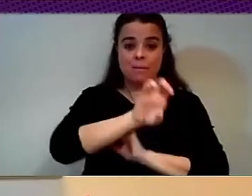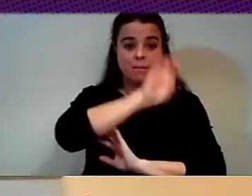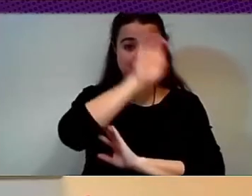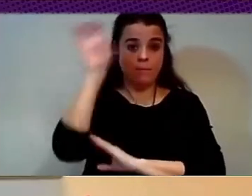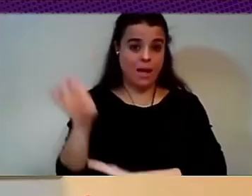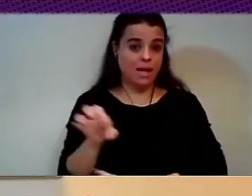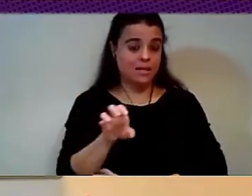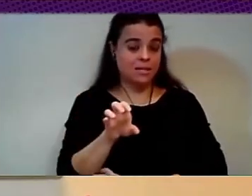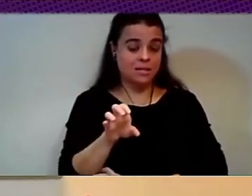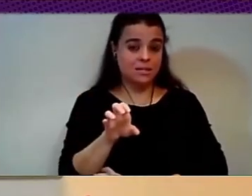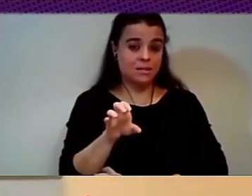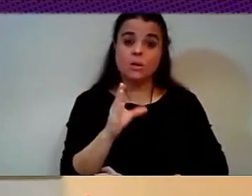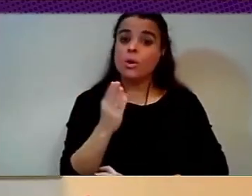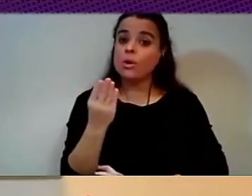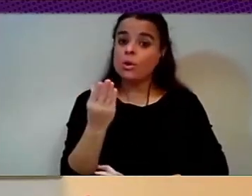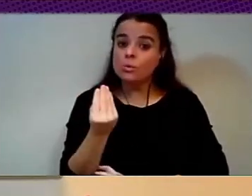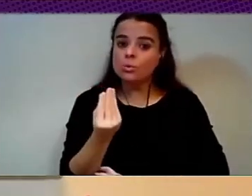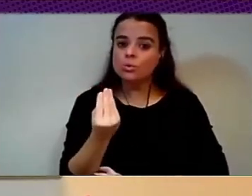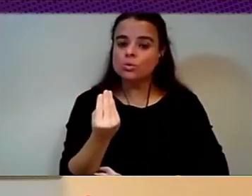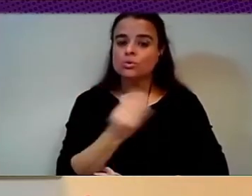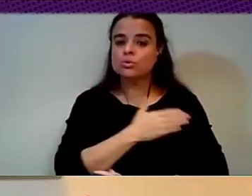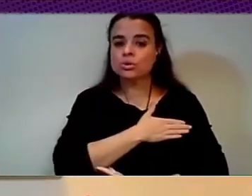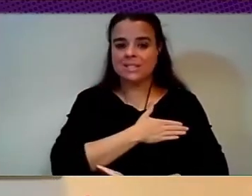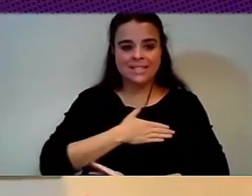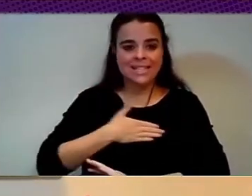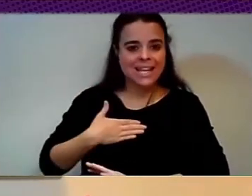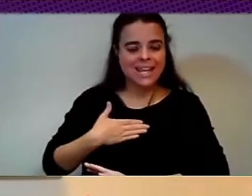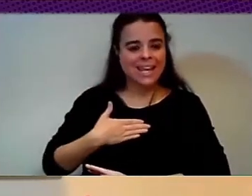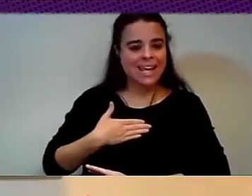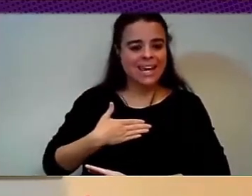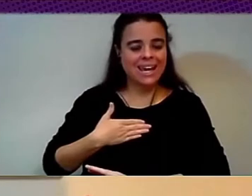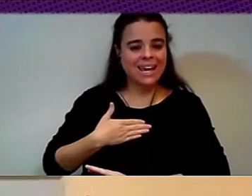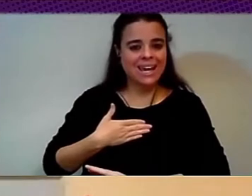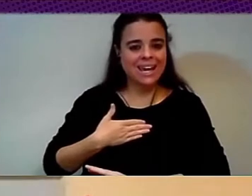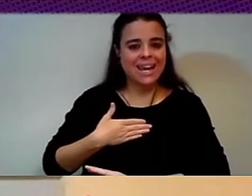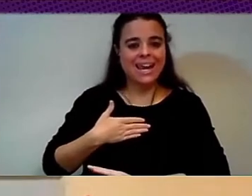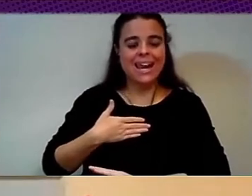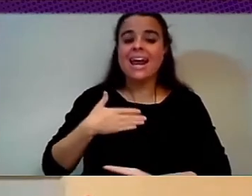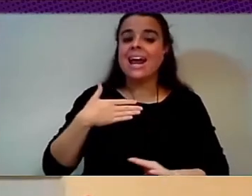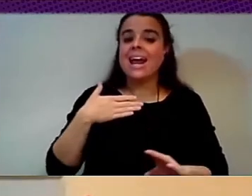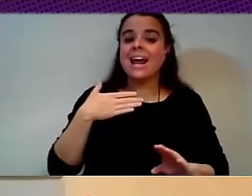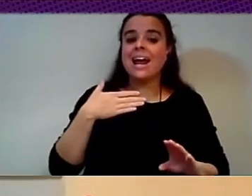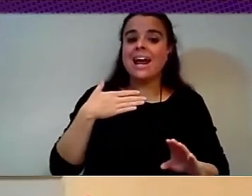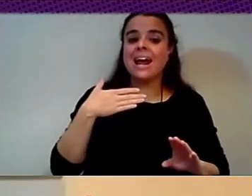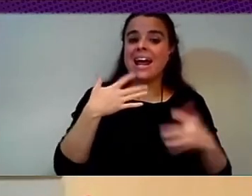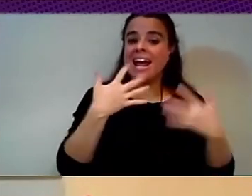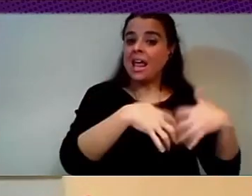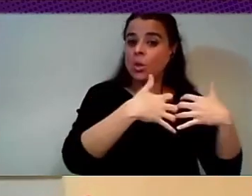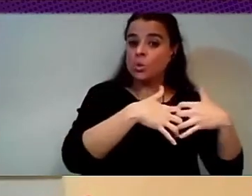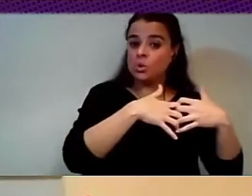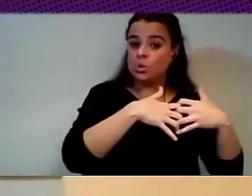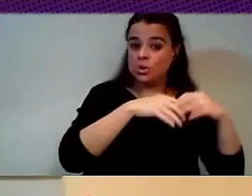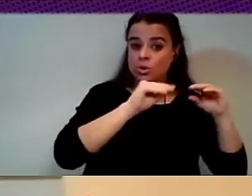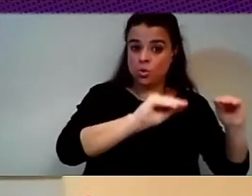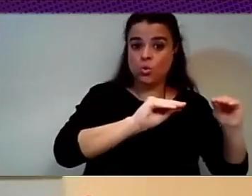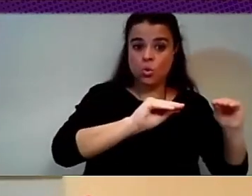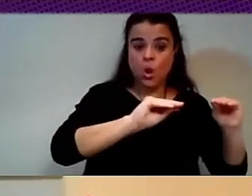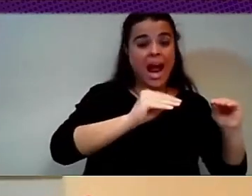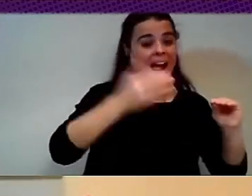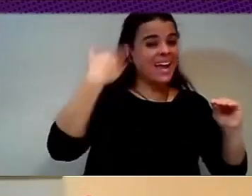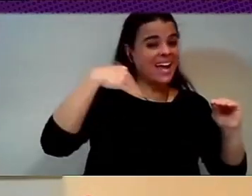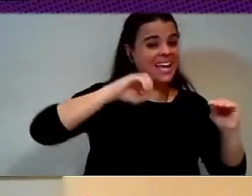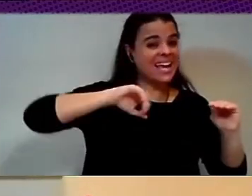assets that were, you know, just basically offshore to Asia, also due to